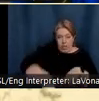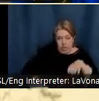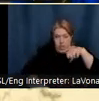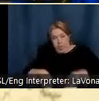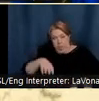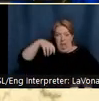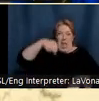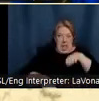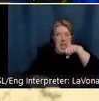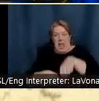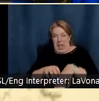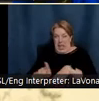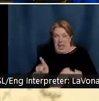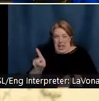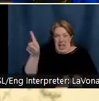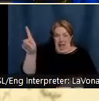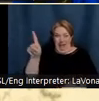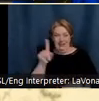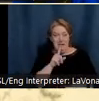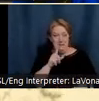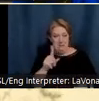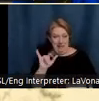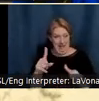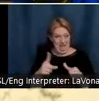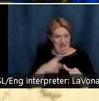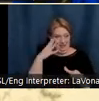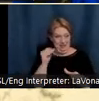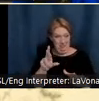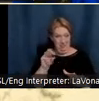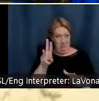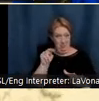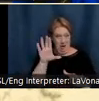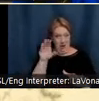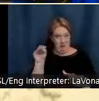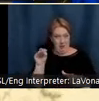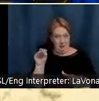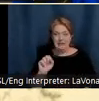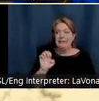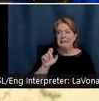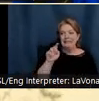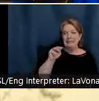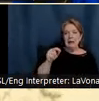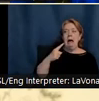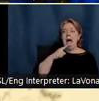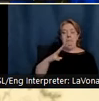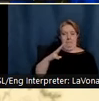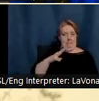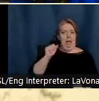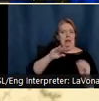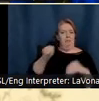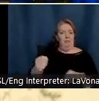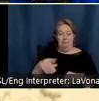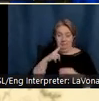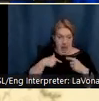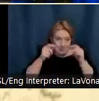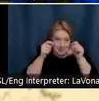after this first experience in Brown County, but we sure are happy that she did. As they viewed